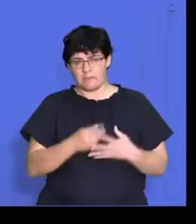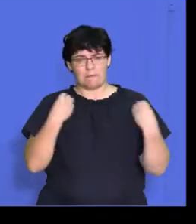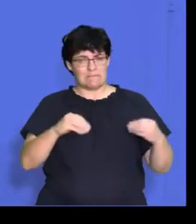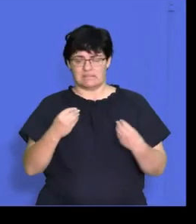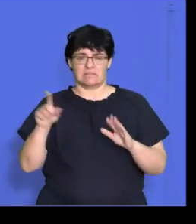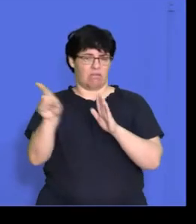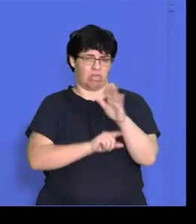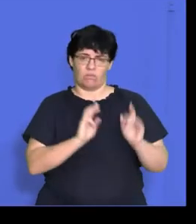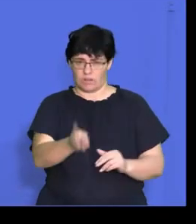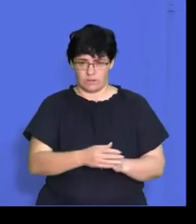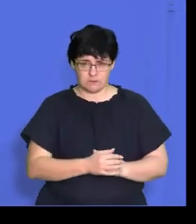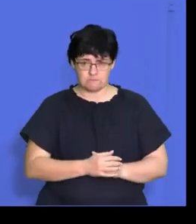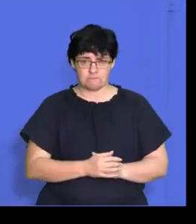business.